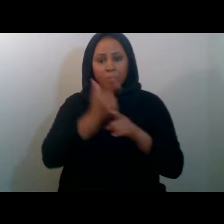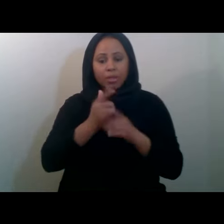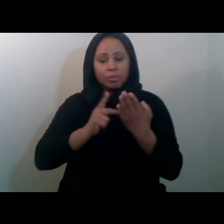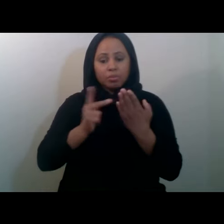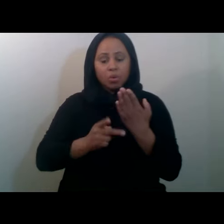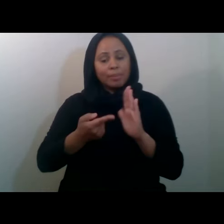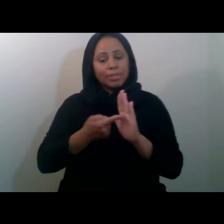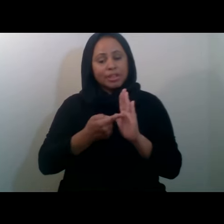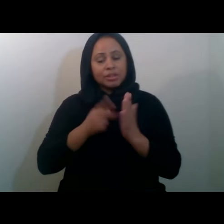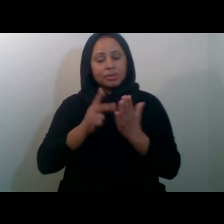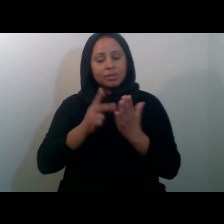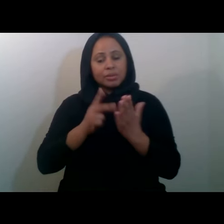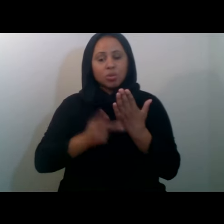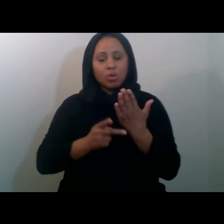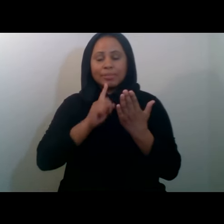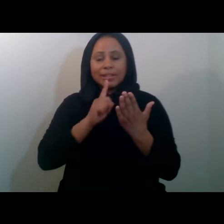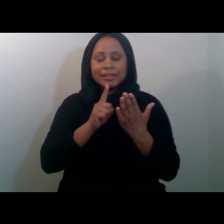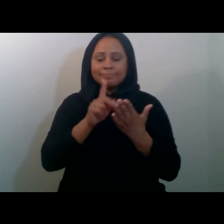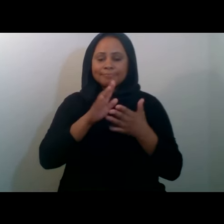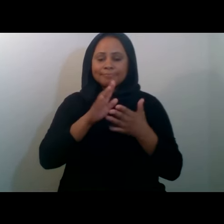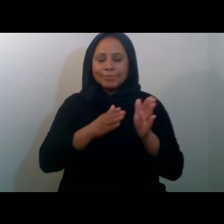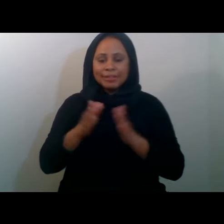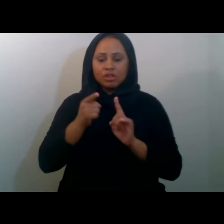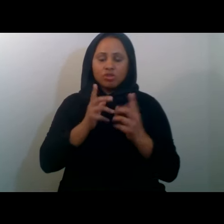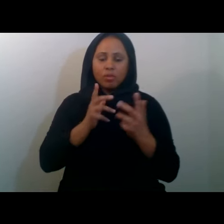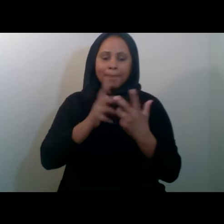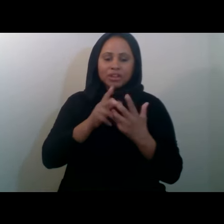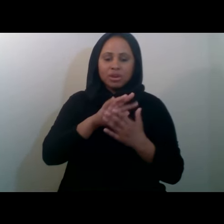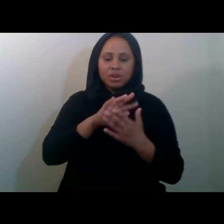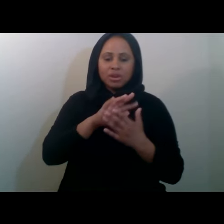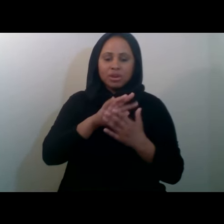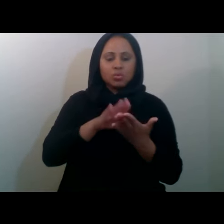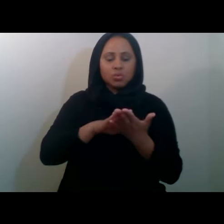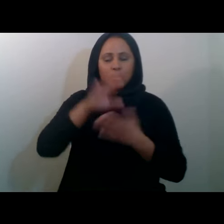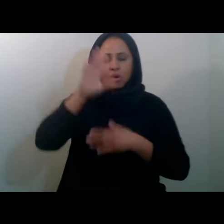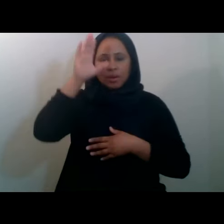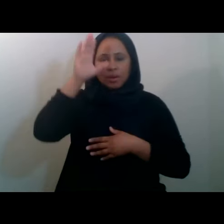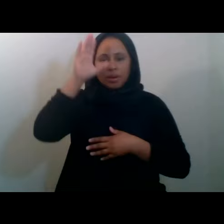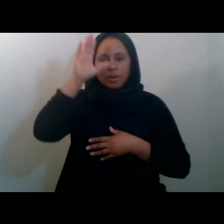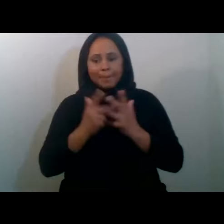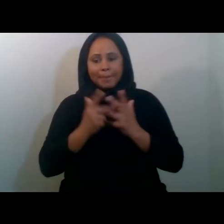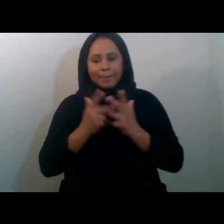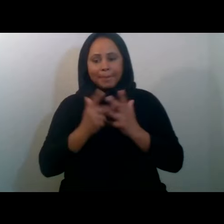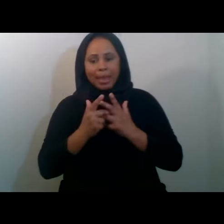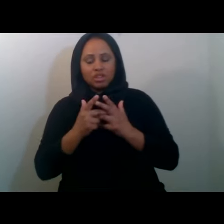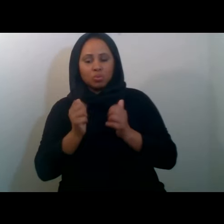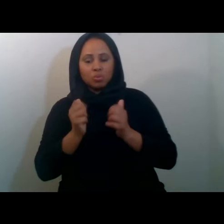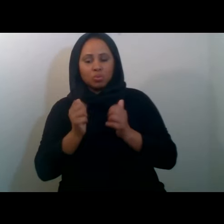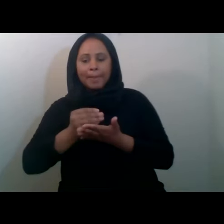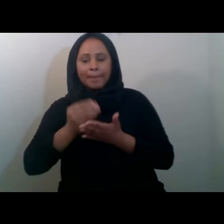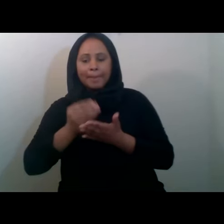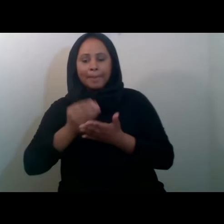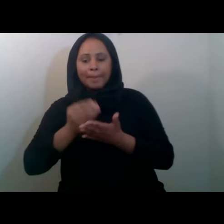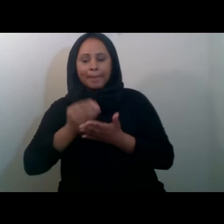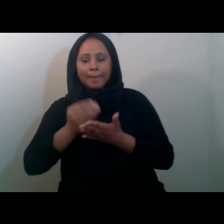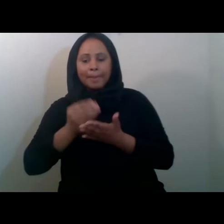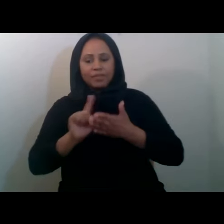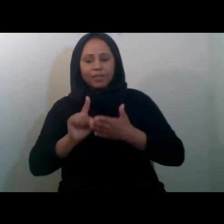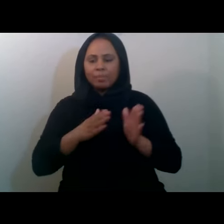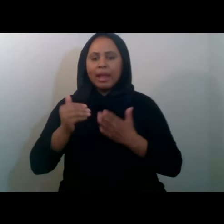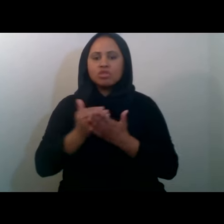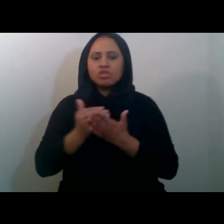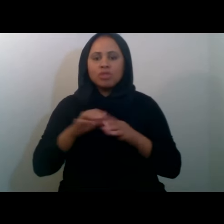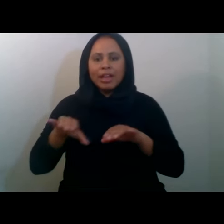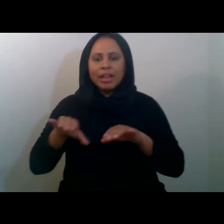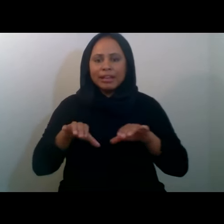middle school boys and their transition to high school. During an evening weekly, we spend time with the boys playing new activities and also